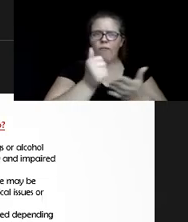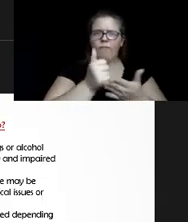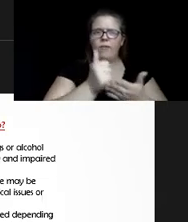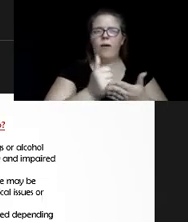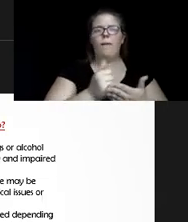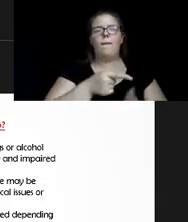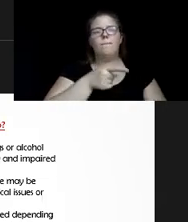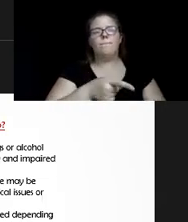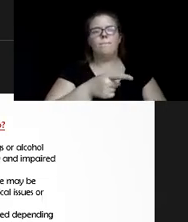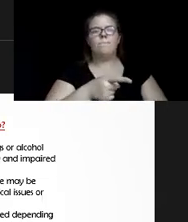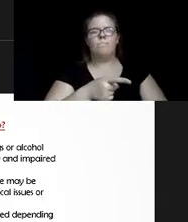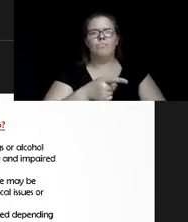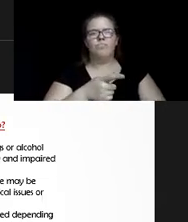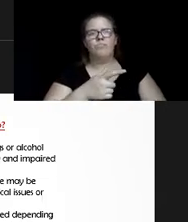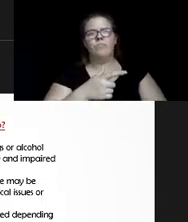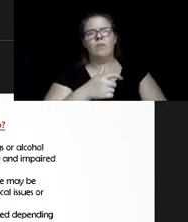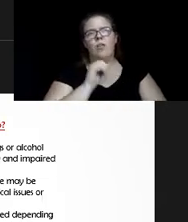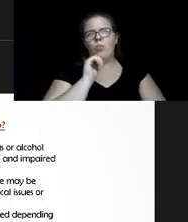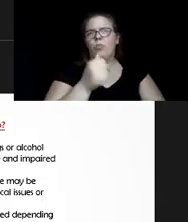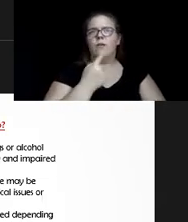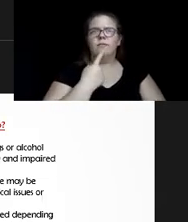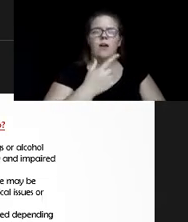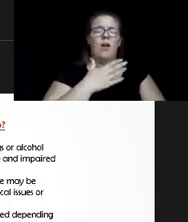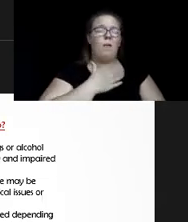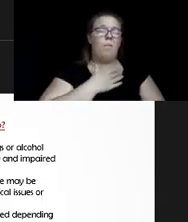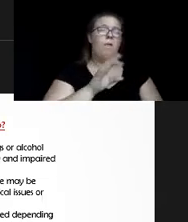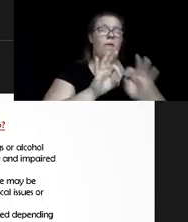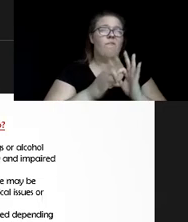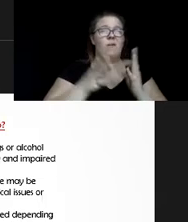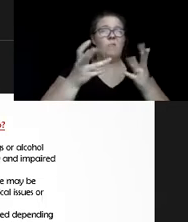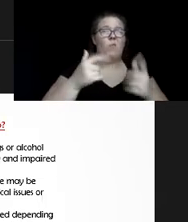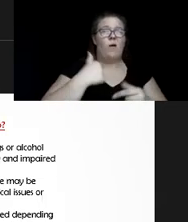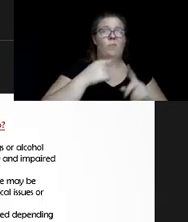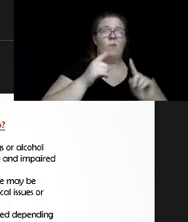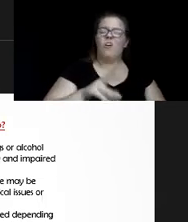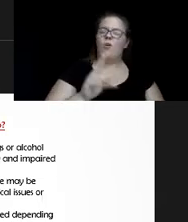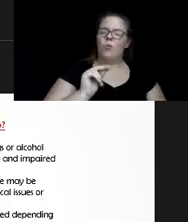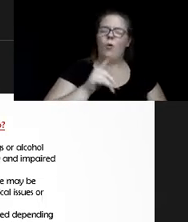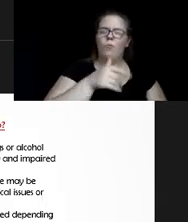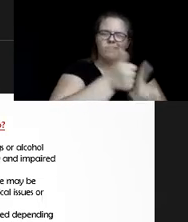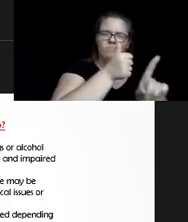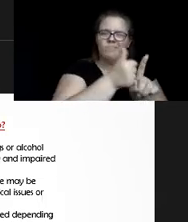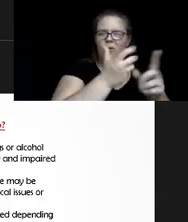oppressed way like I came here because my family member wanted me to come, but they really want to make their lives better.